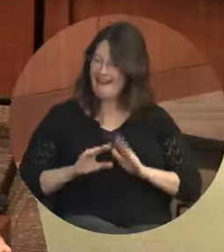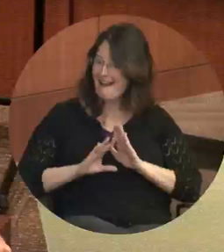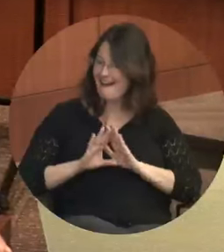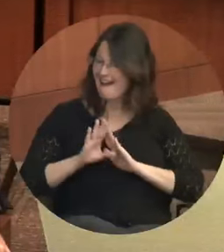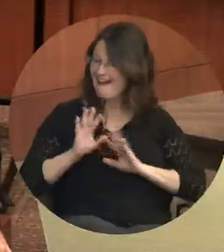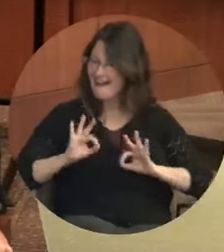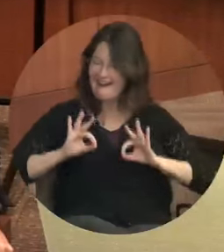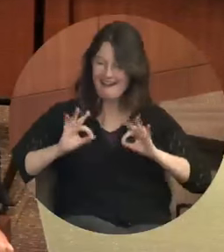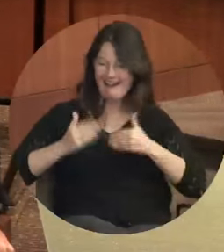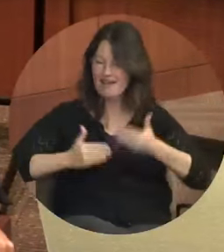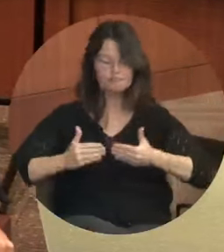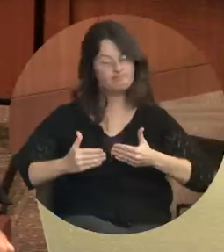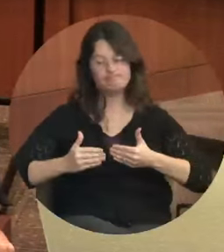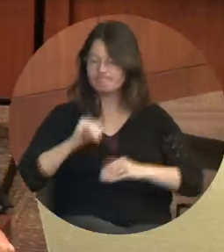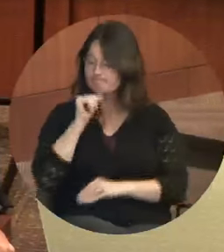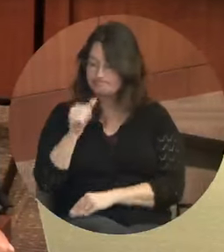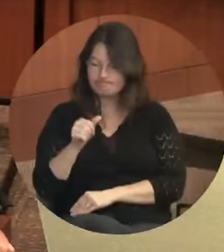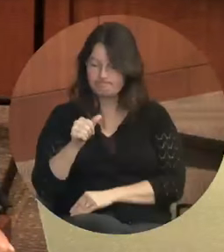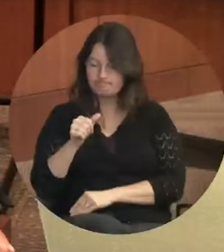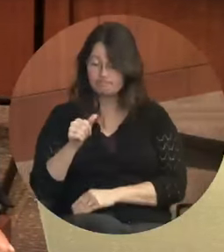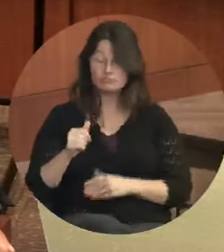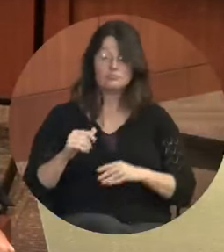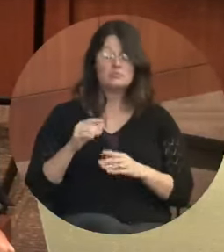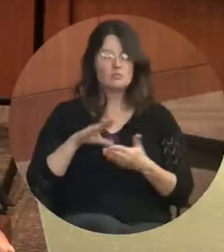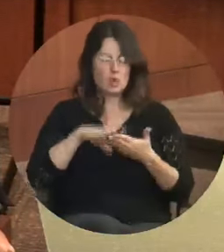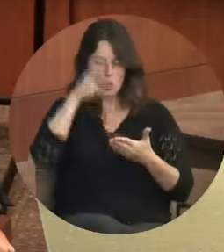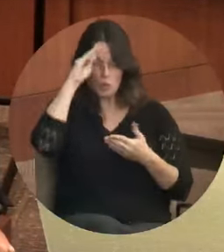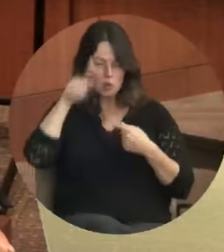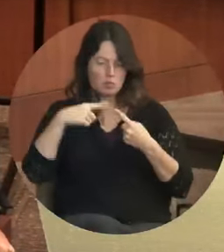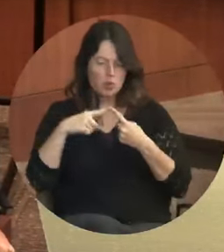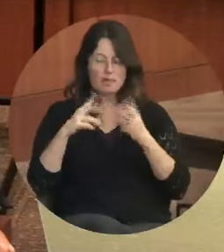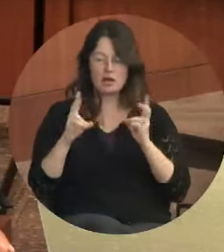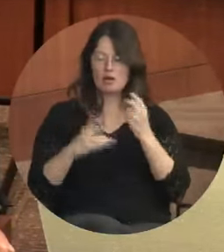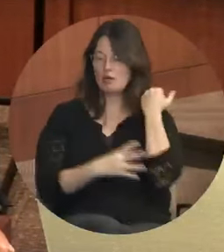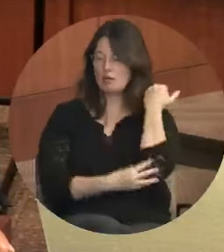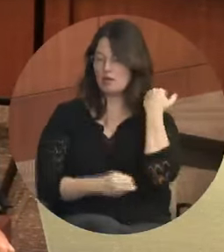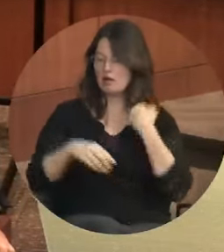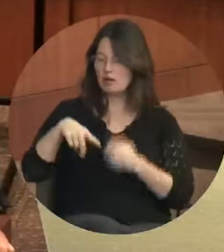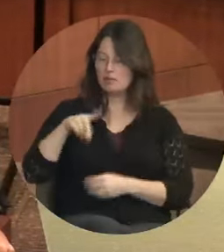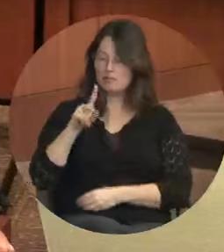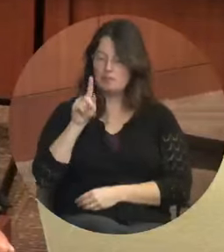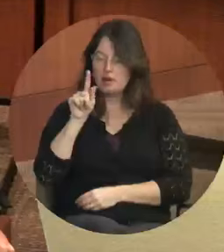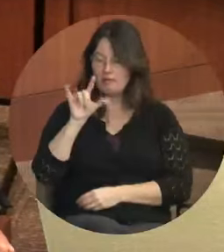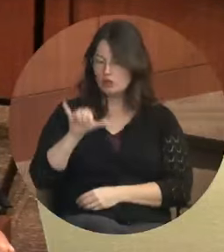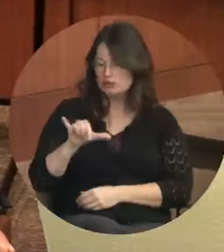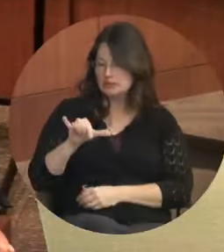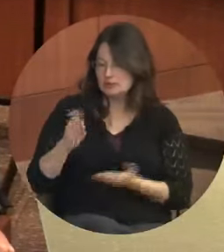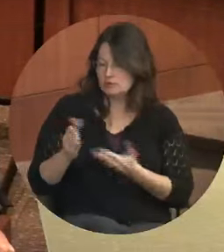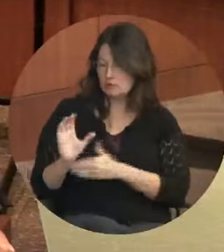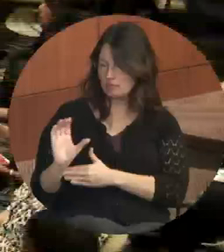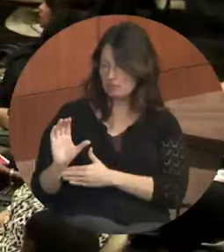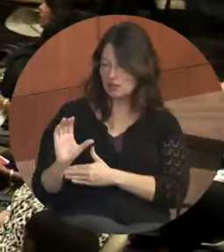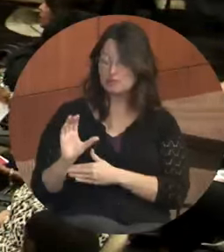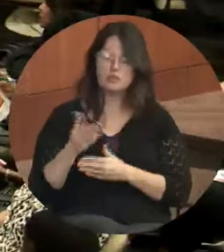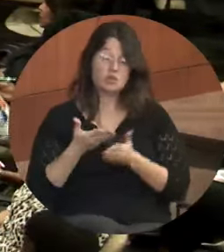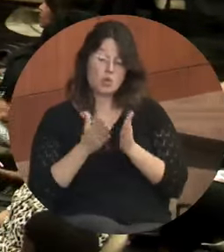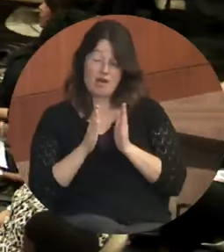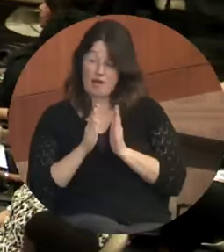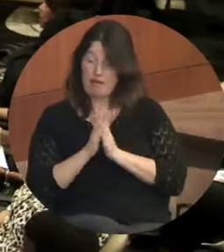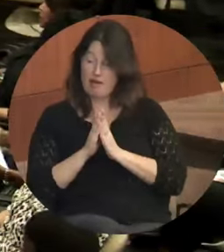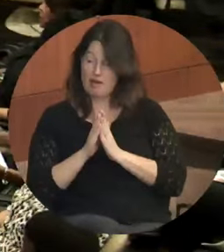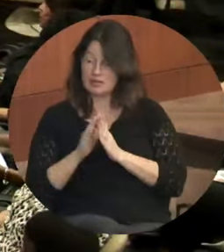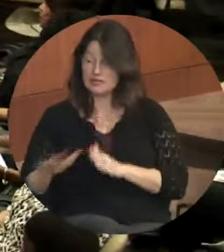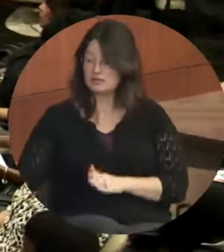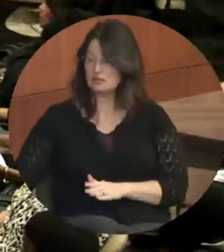in Colombia. So I asked Angela Hirsch from Central Missouri Community Action to conduct